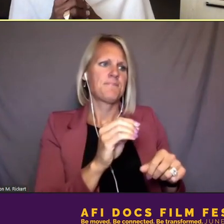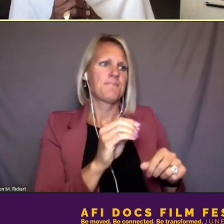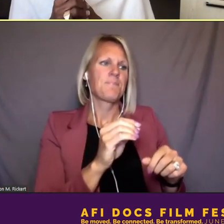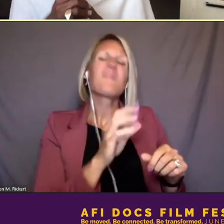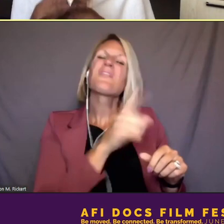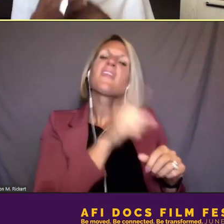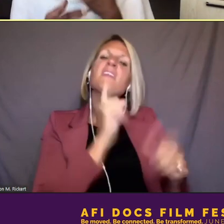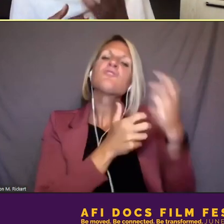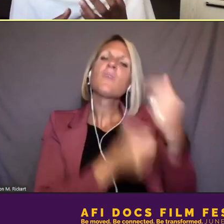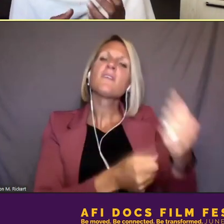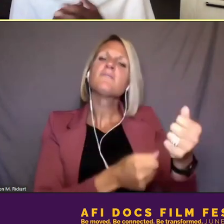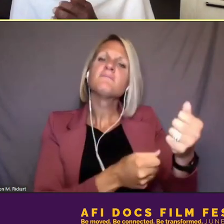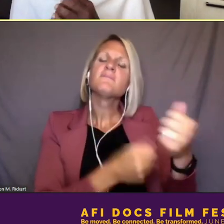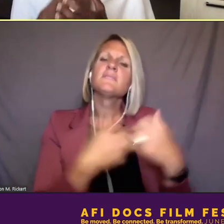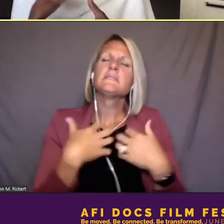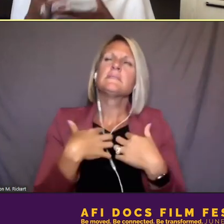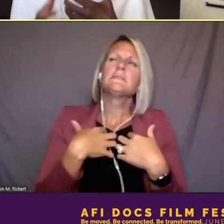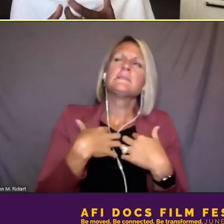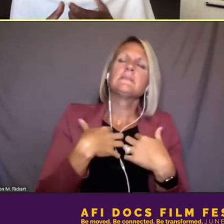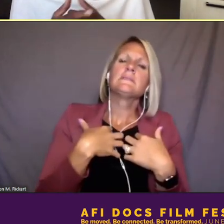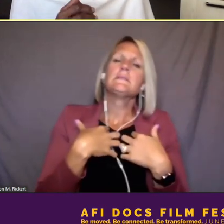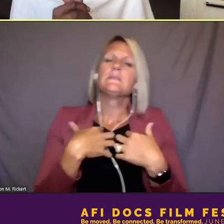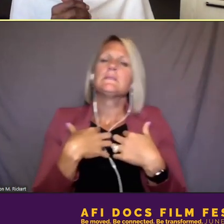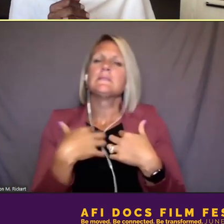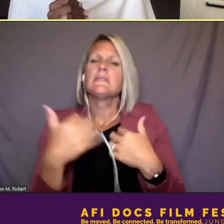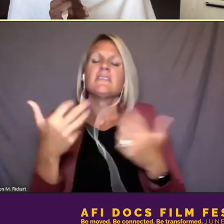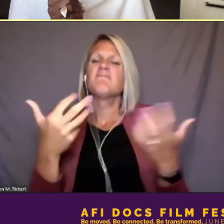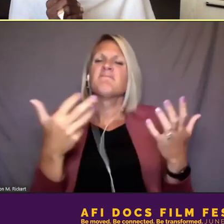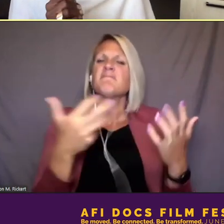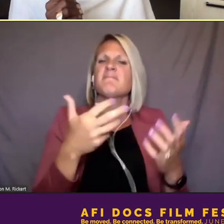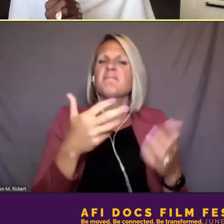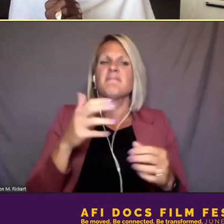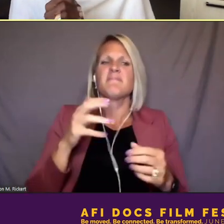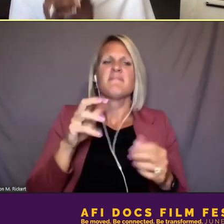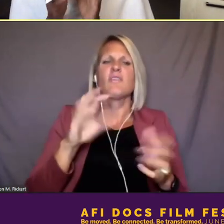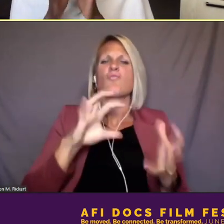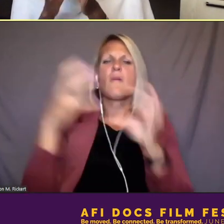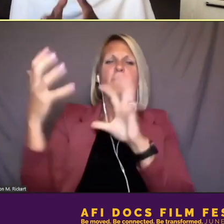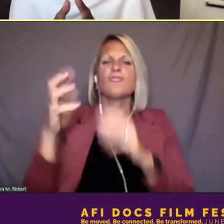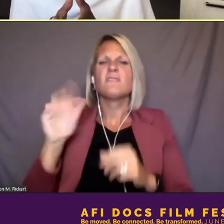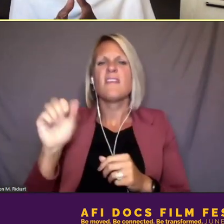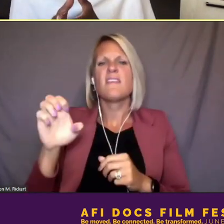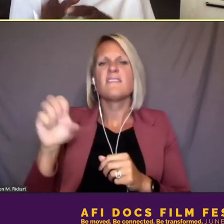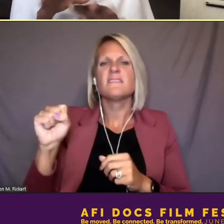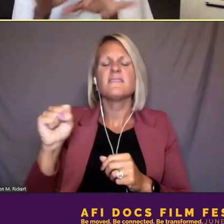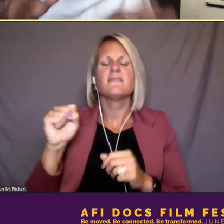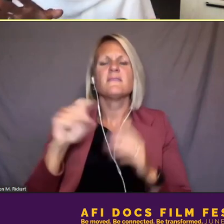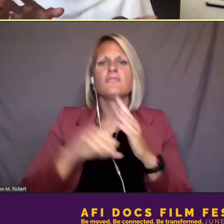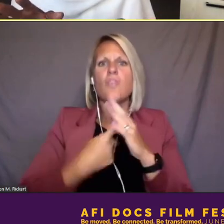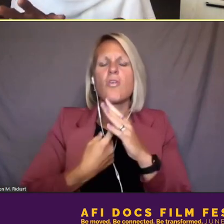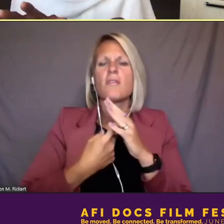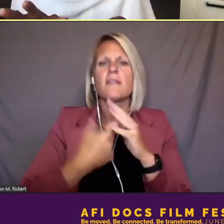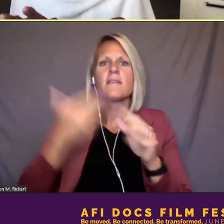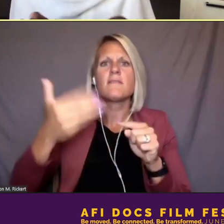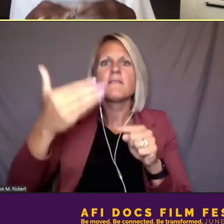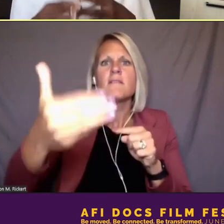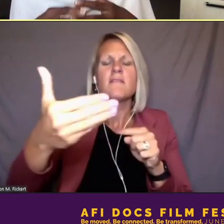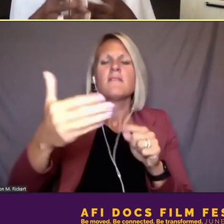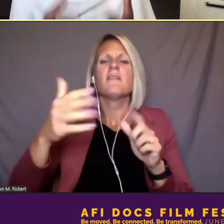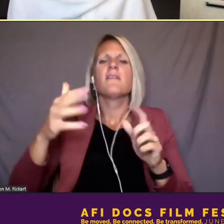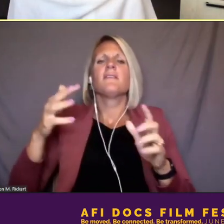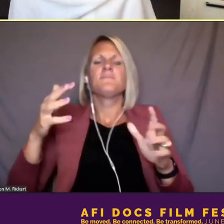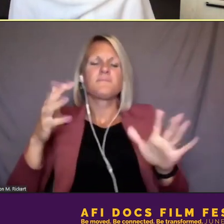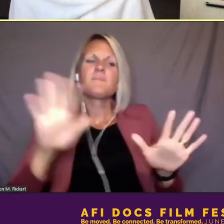the onslaught of corruption cases. And so we sort of went into that atmosphere to